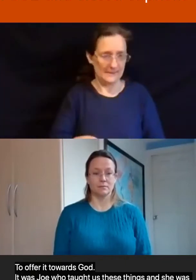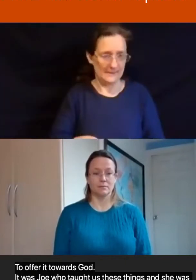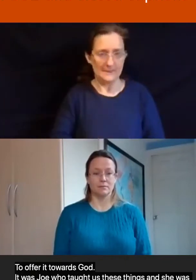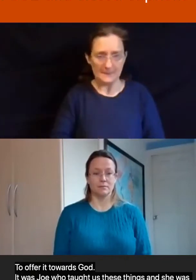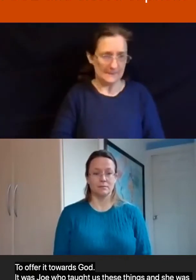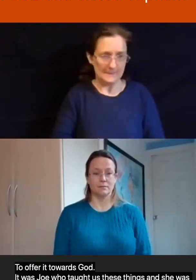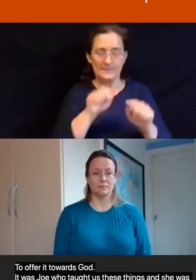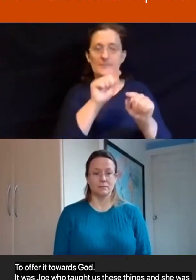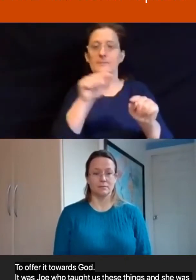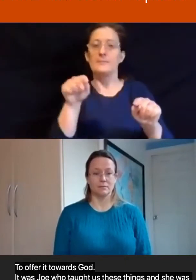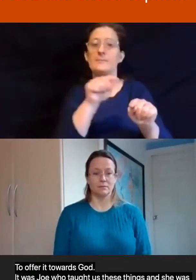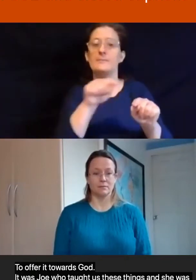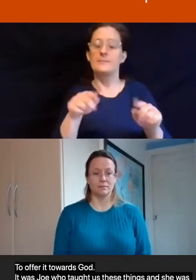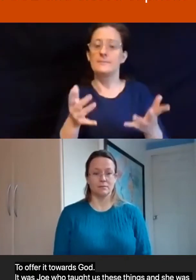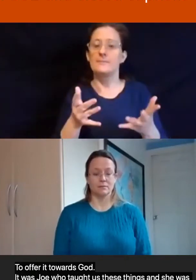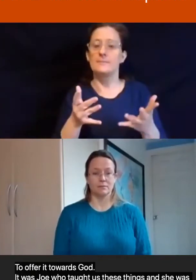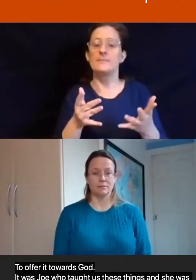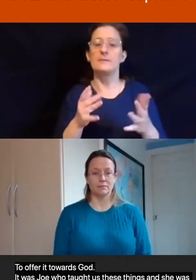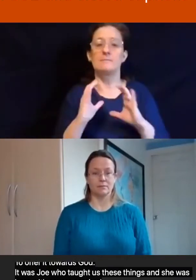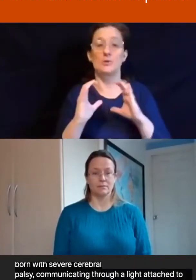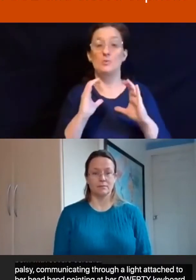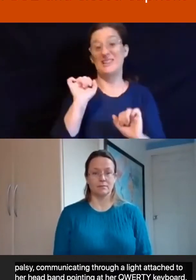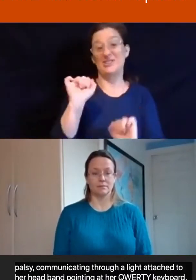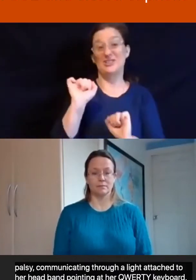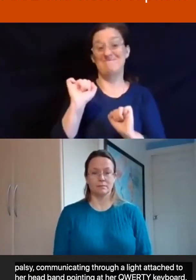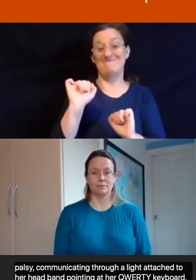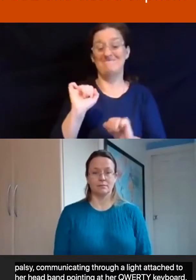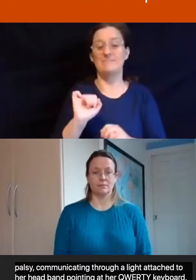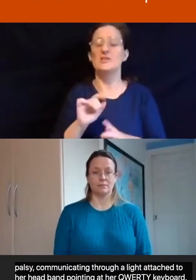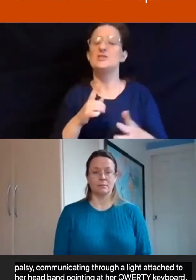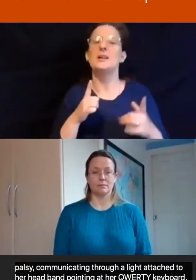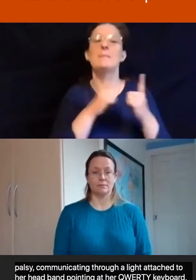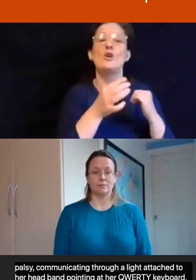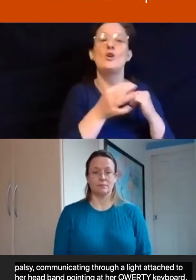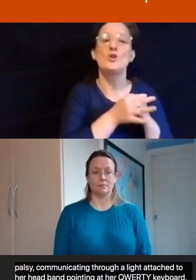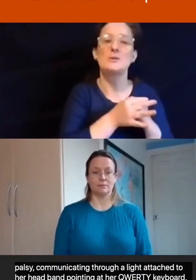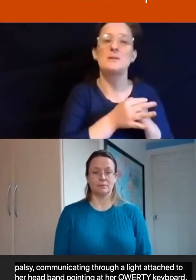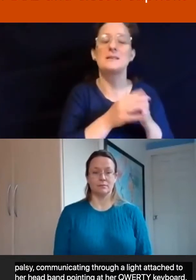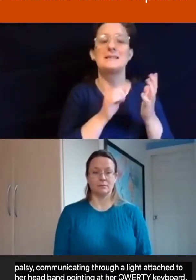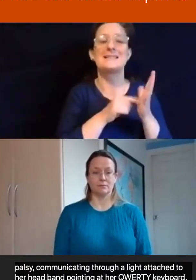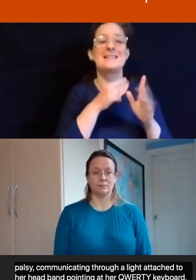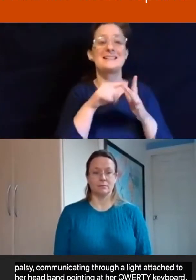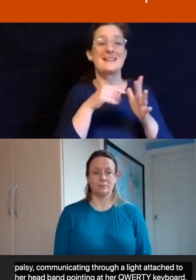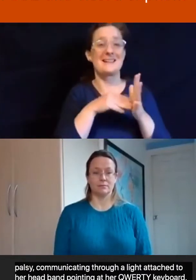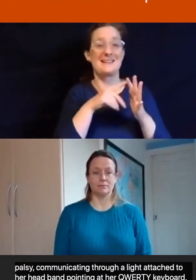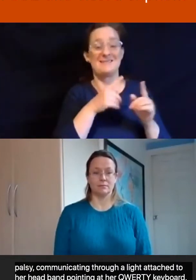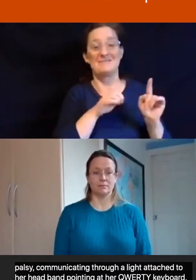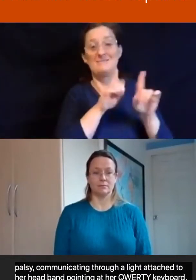John, her husband, who is a priest on the way to Teze, years ago. She has two degrees from York University.